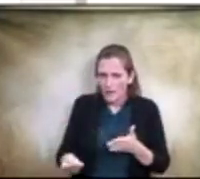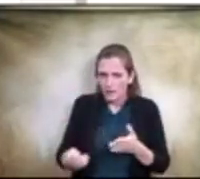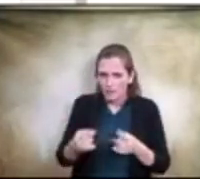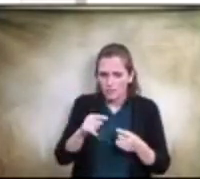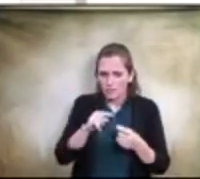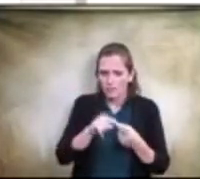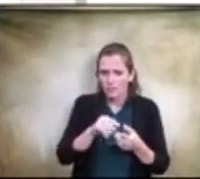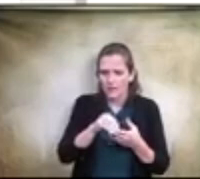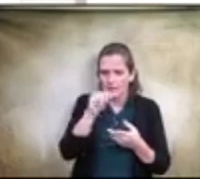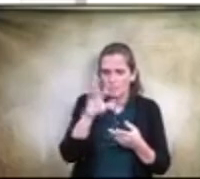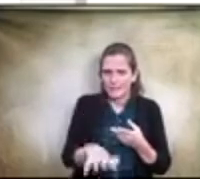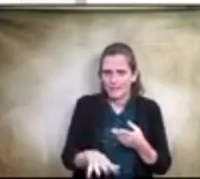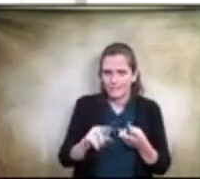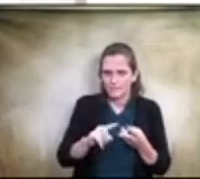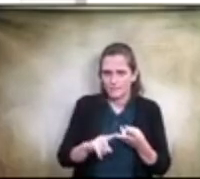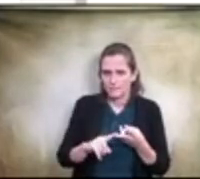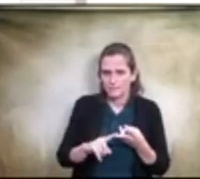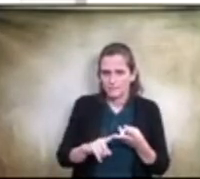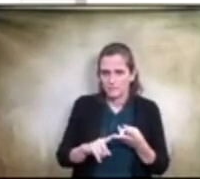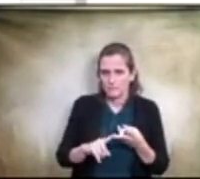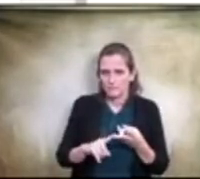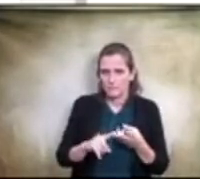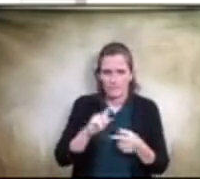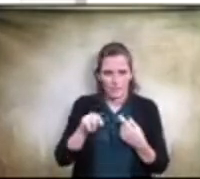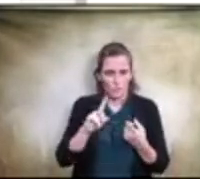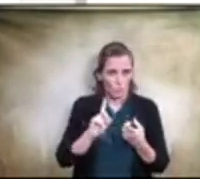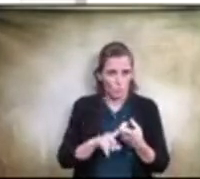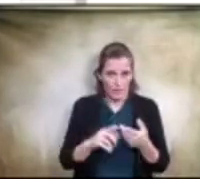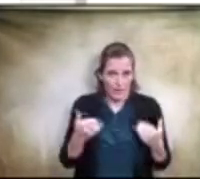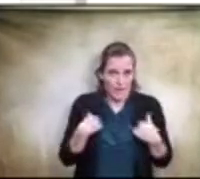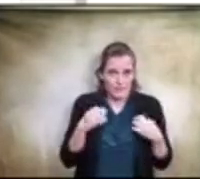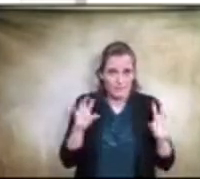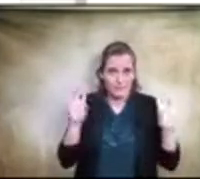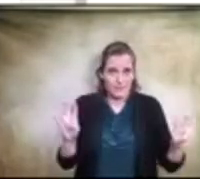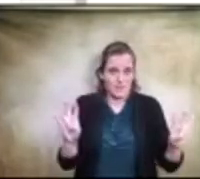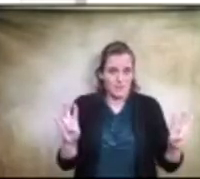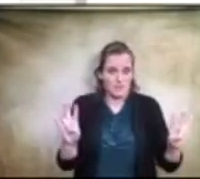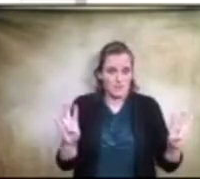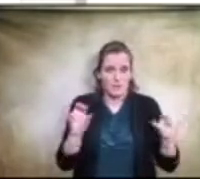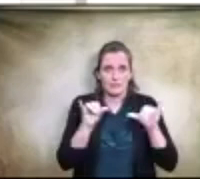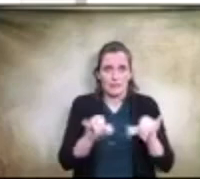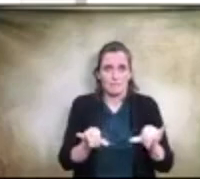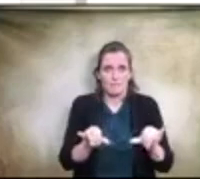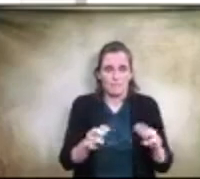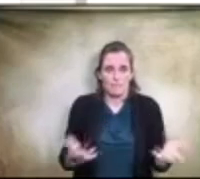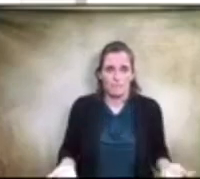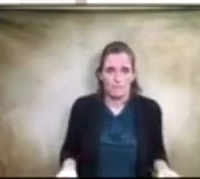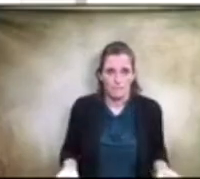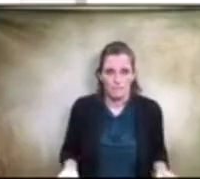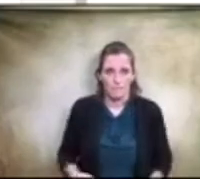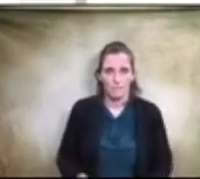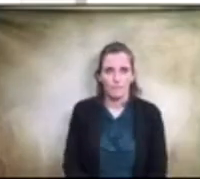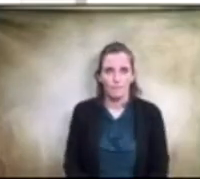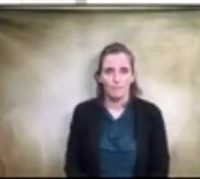expedition when it only carries seven passengers the um